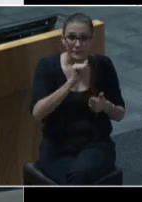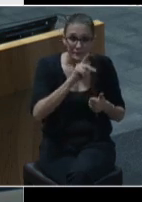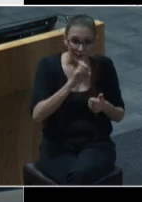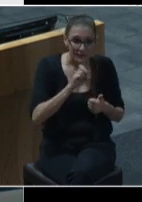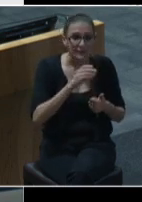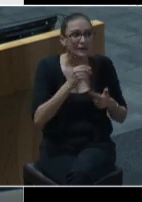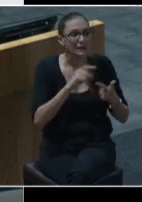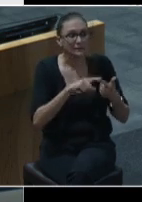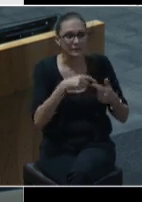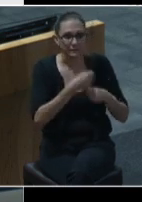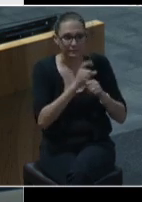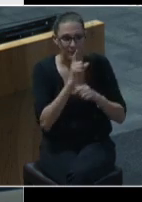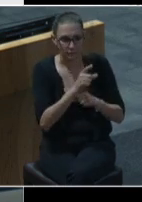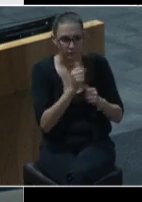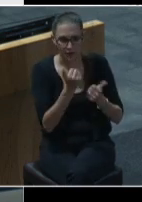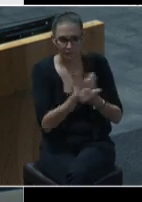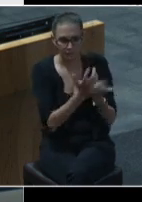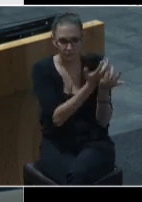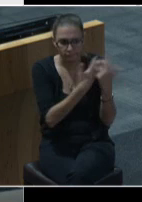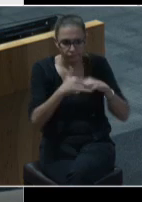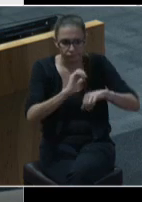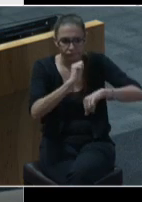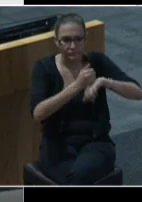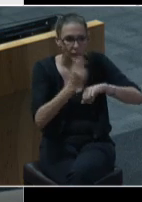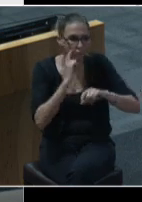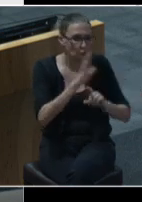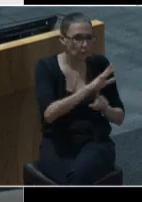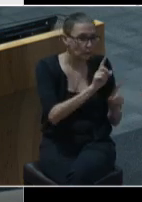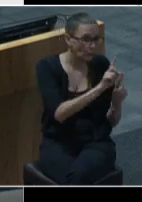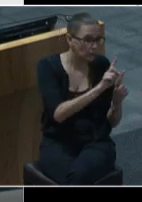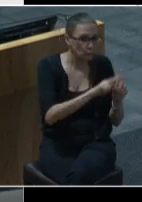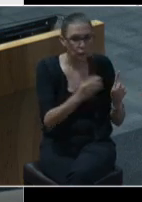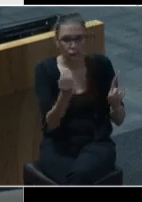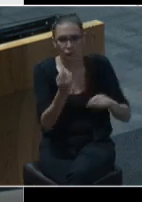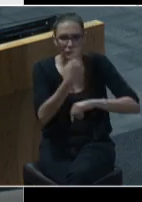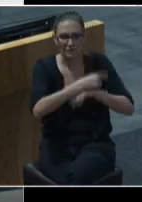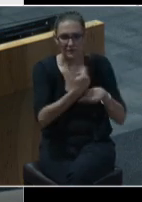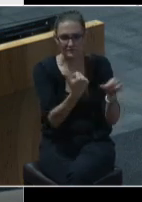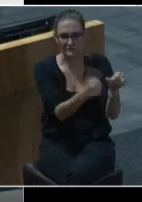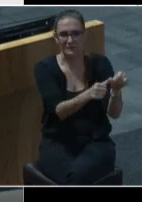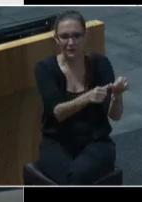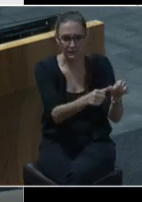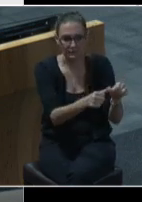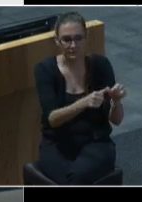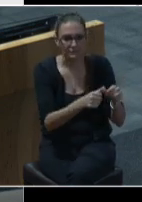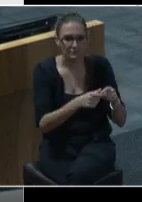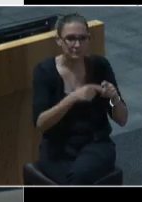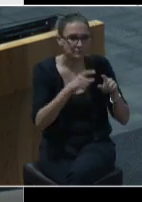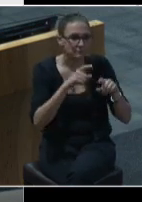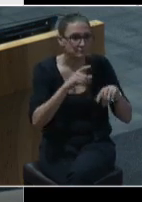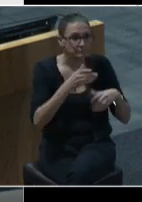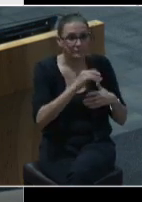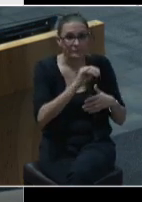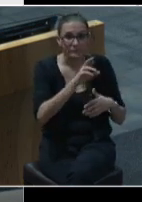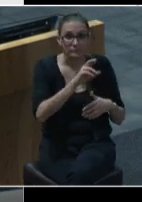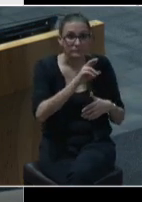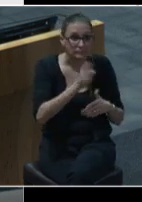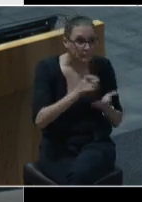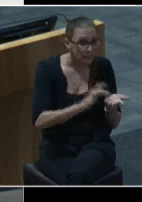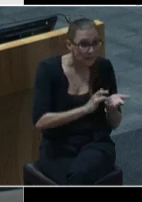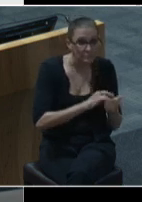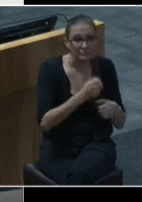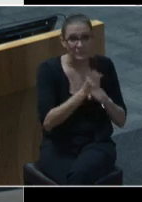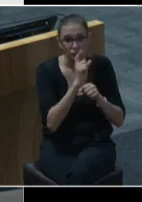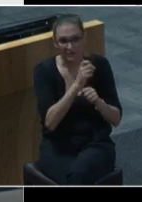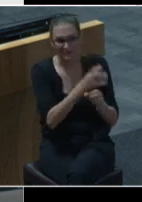they needed set up for their one to 14 day stay if it's their phone charges their prescriptions whatever it was we were able to get